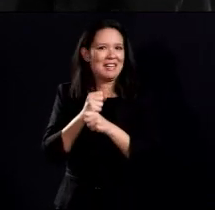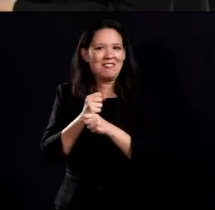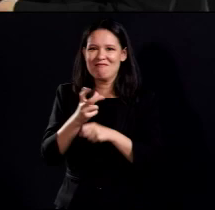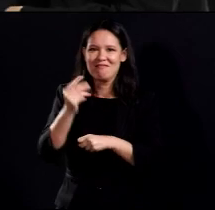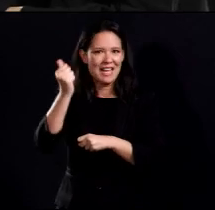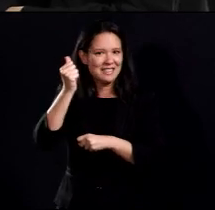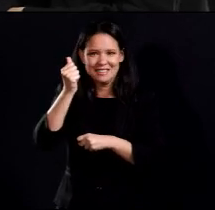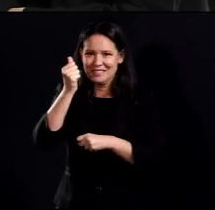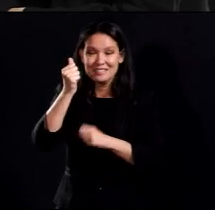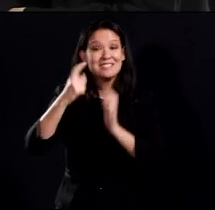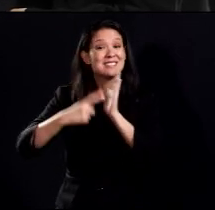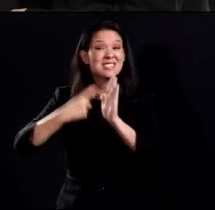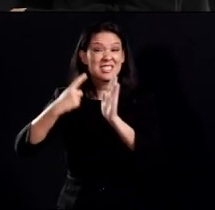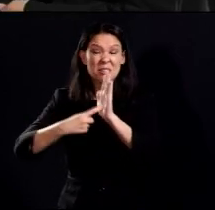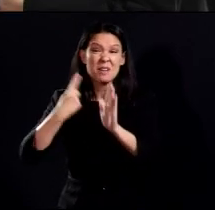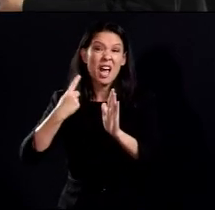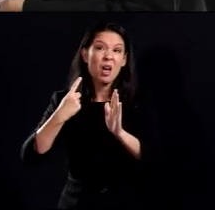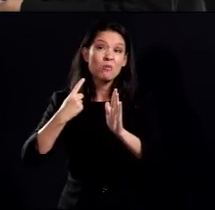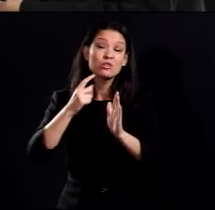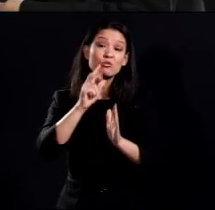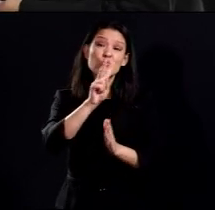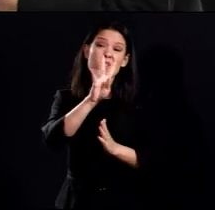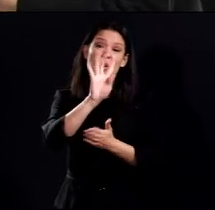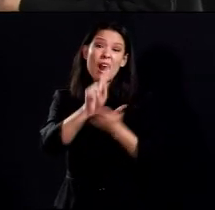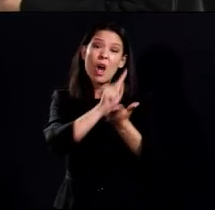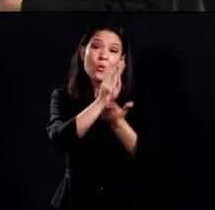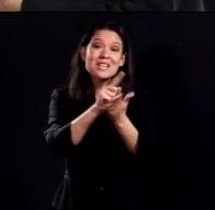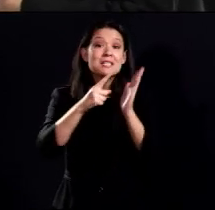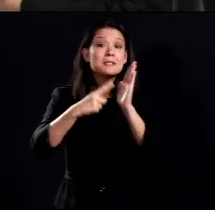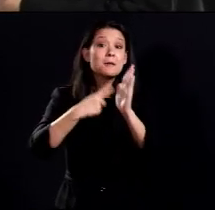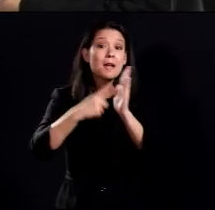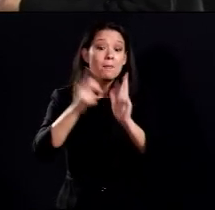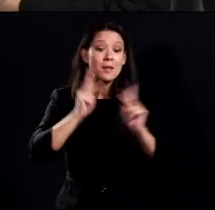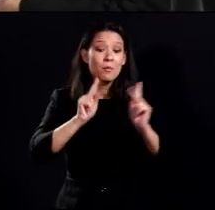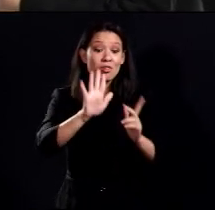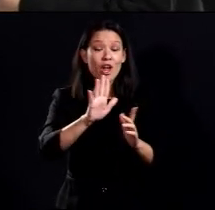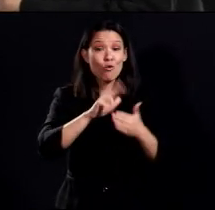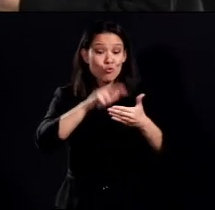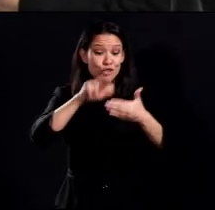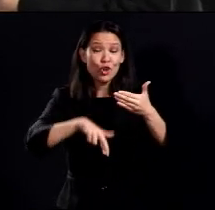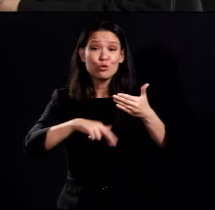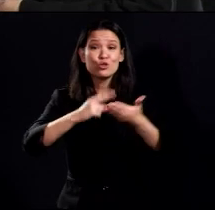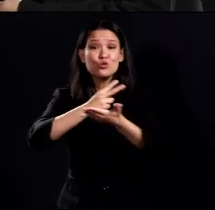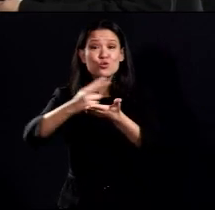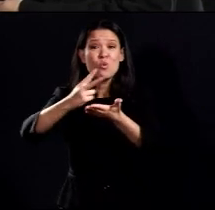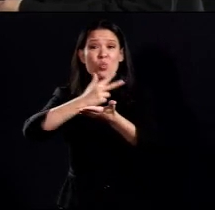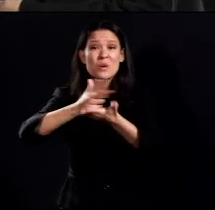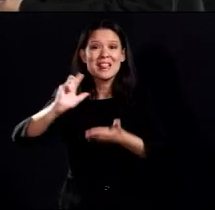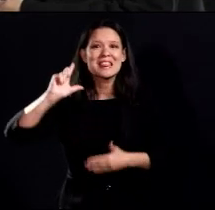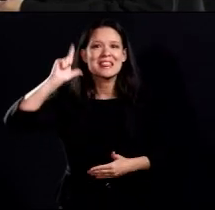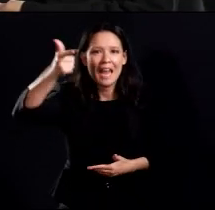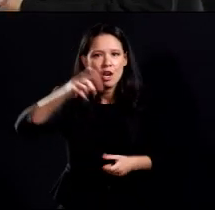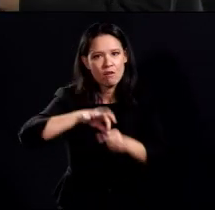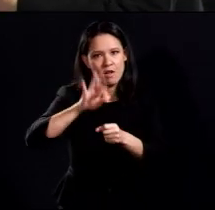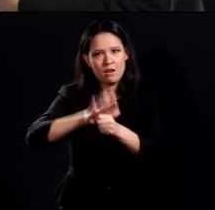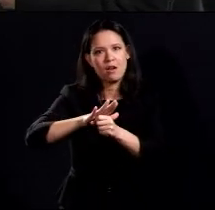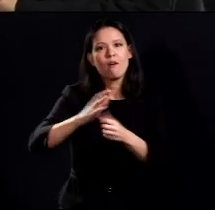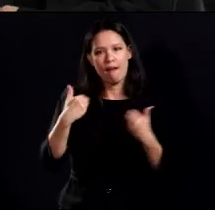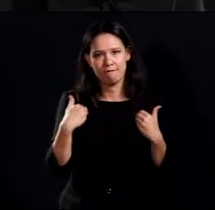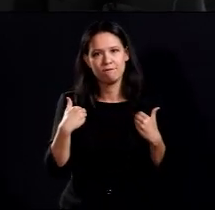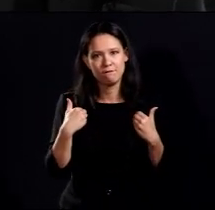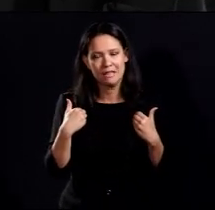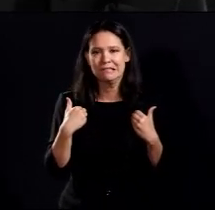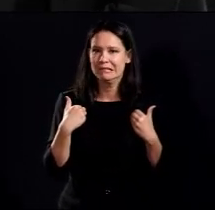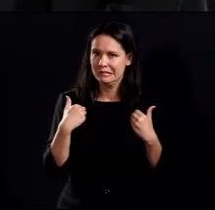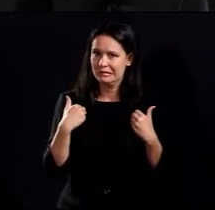from people getting their results as quickly as 24 hours to some people saying that it's been two to three weeks to get those results. So,